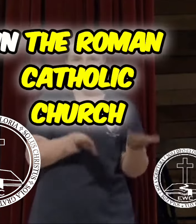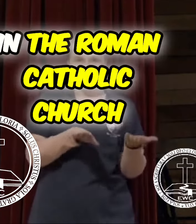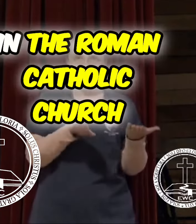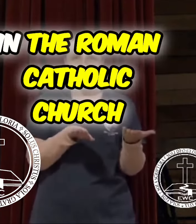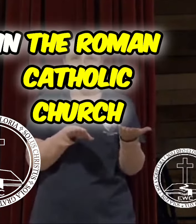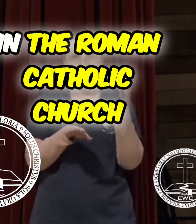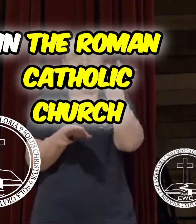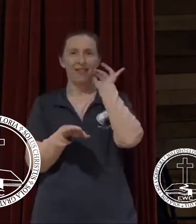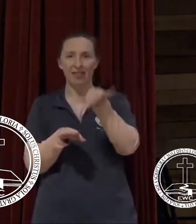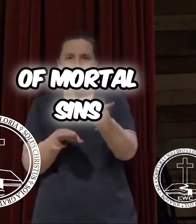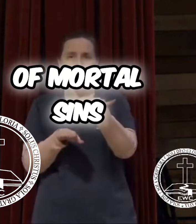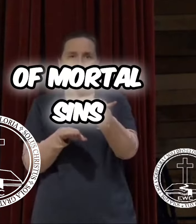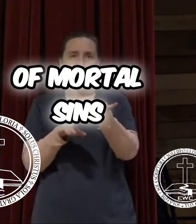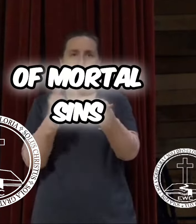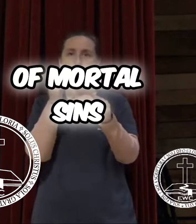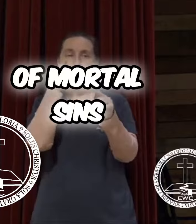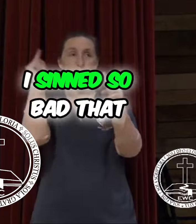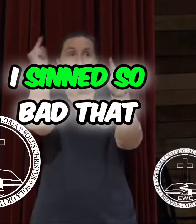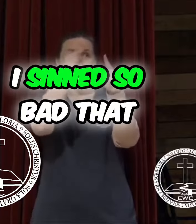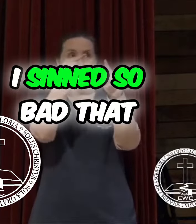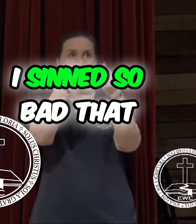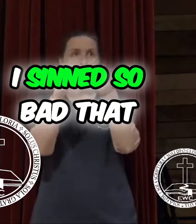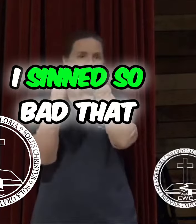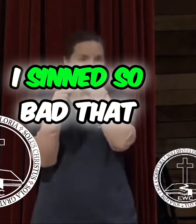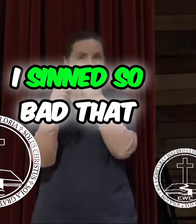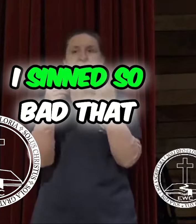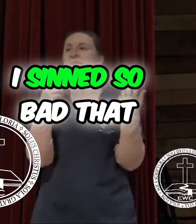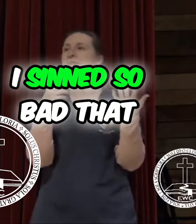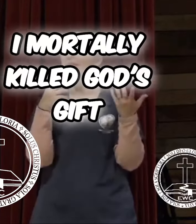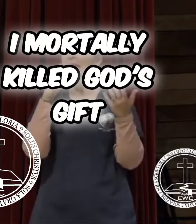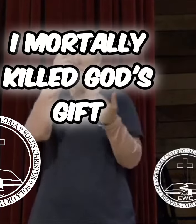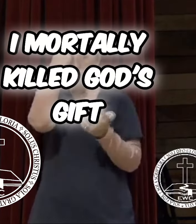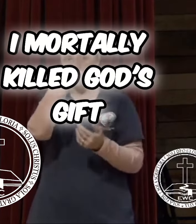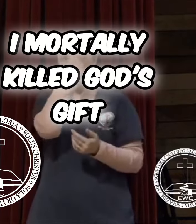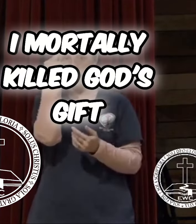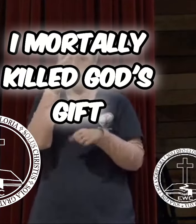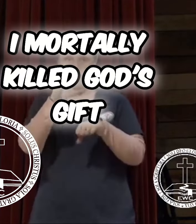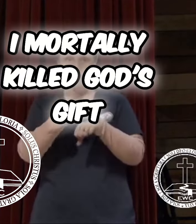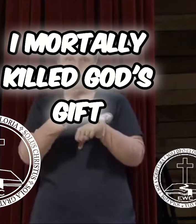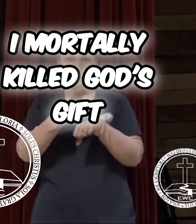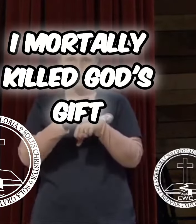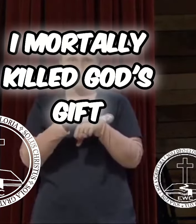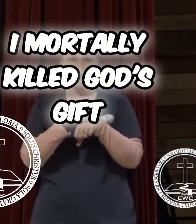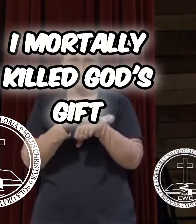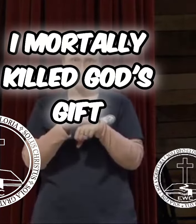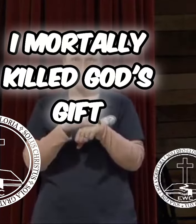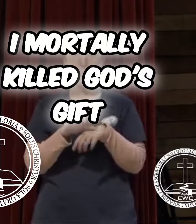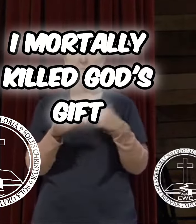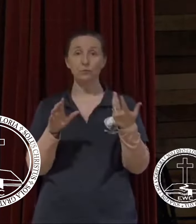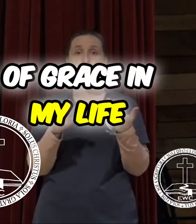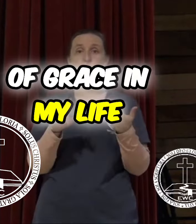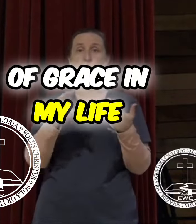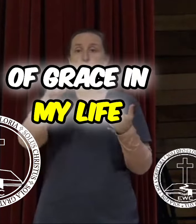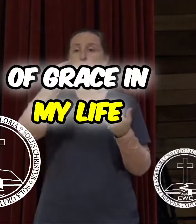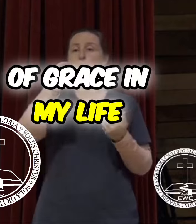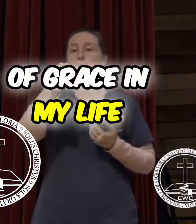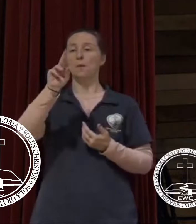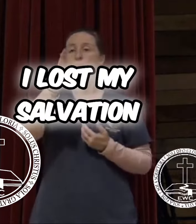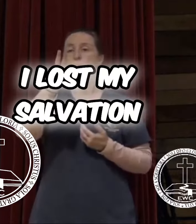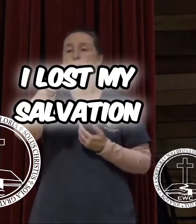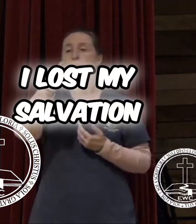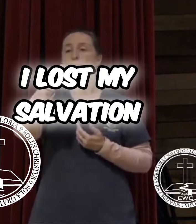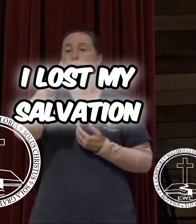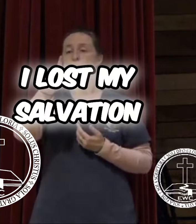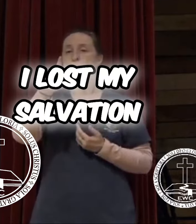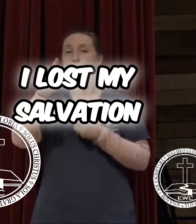whole idea in the Roman Catholic Church of mortal sins. I sinned so bad that I mortally killed God's gift of grace in my life.